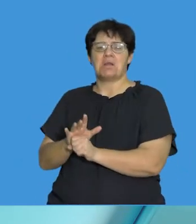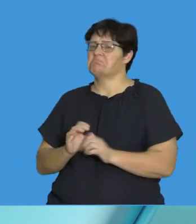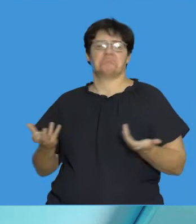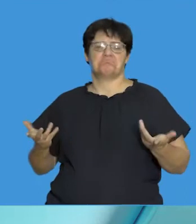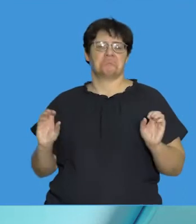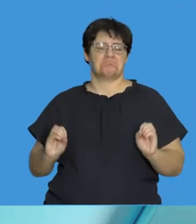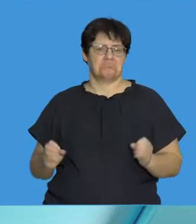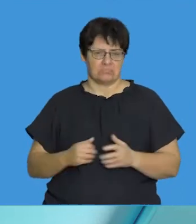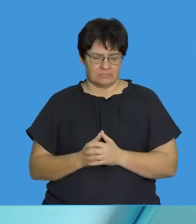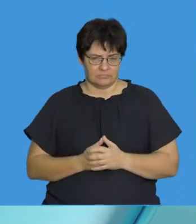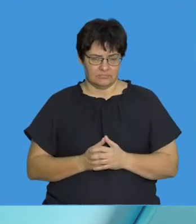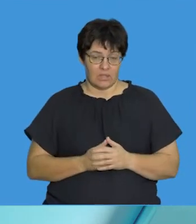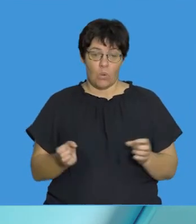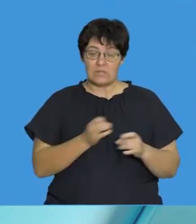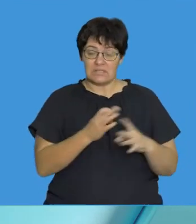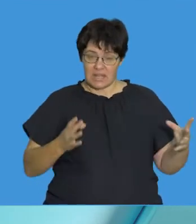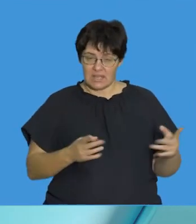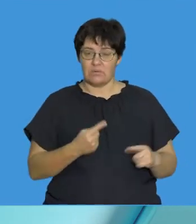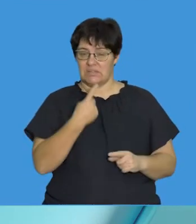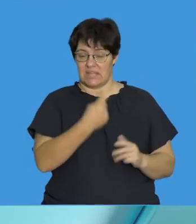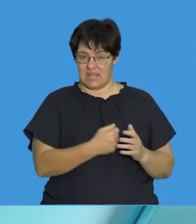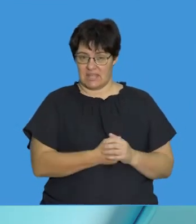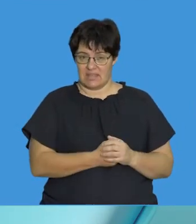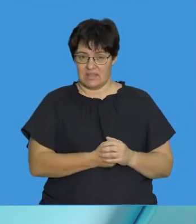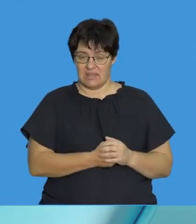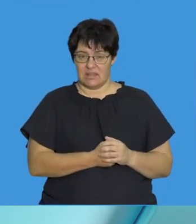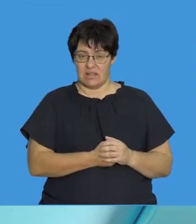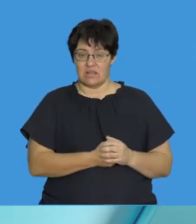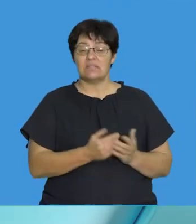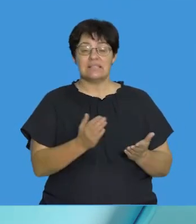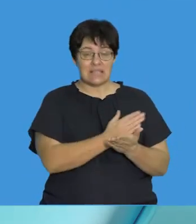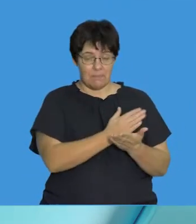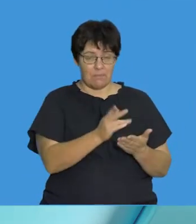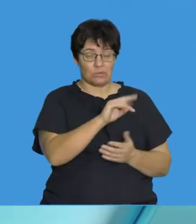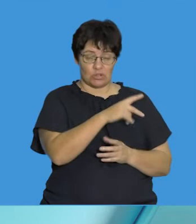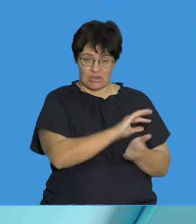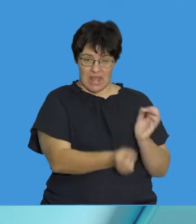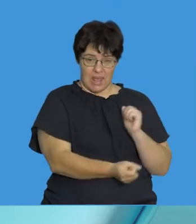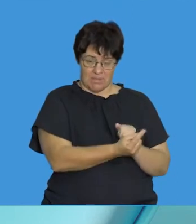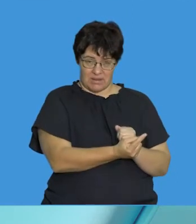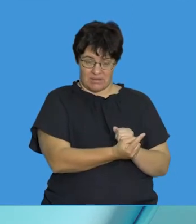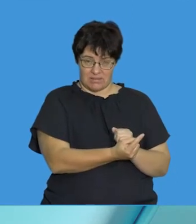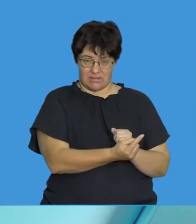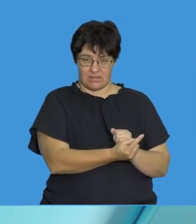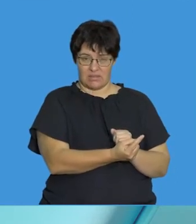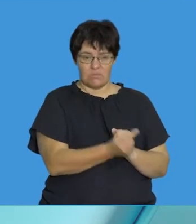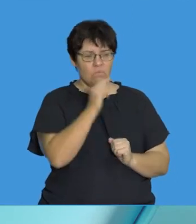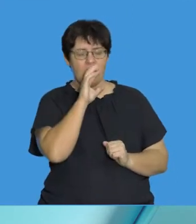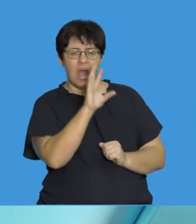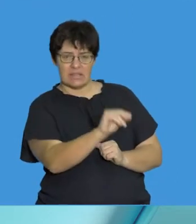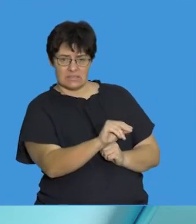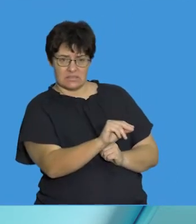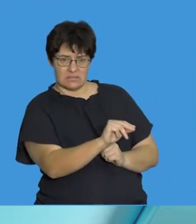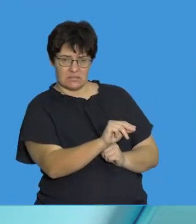individual. When we started the segment, I mentioned that, you know, that there are mutations that occur. And I asked the question about,